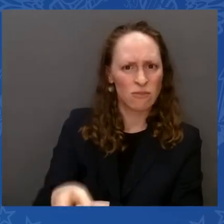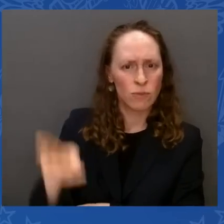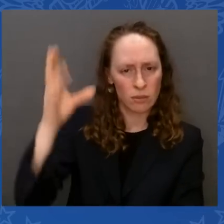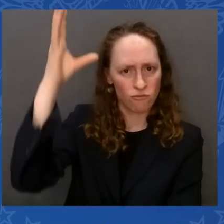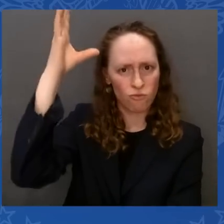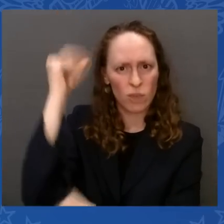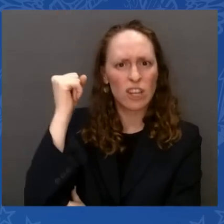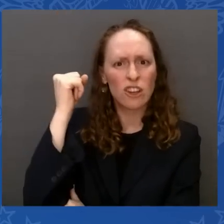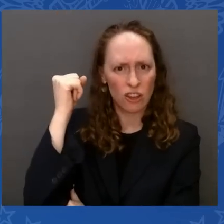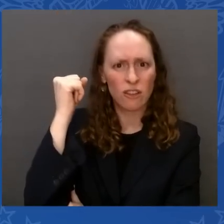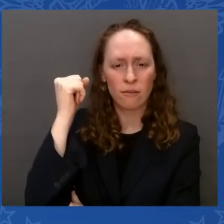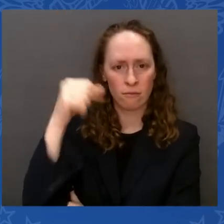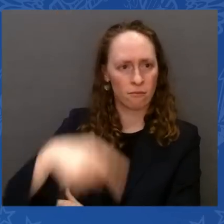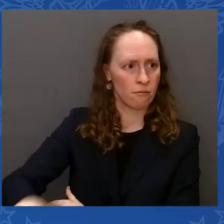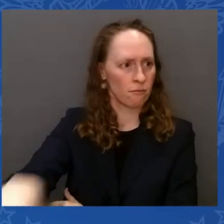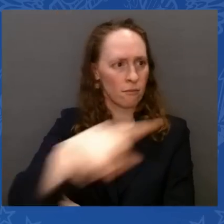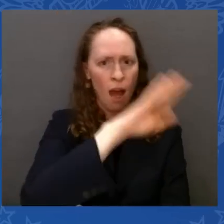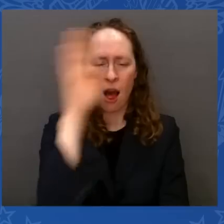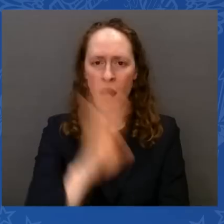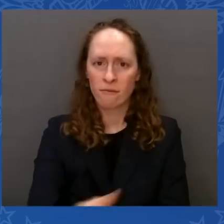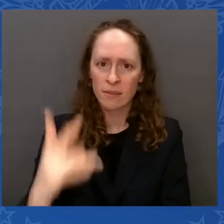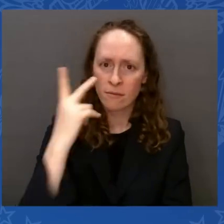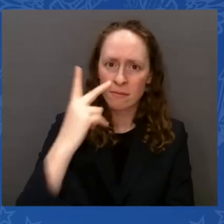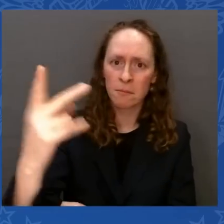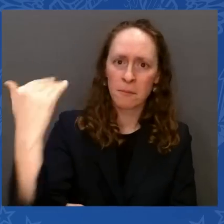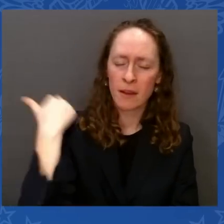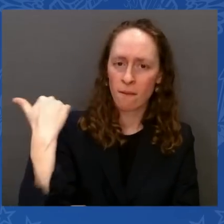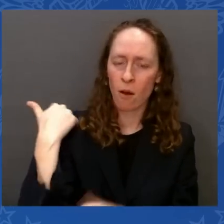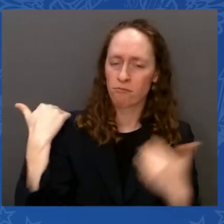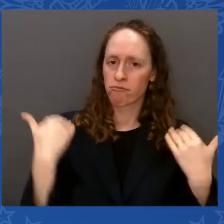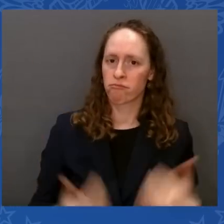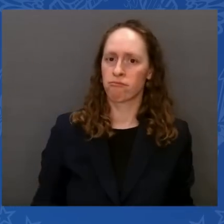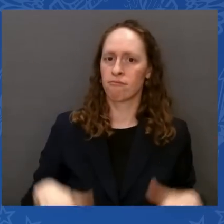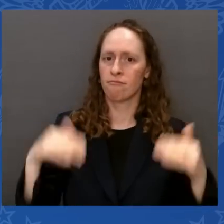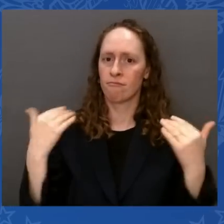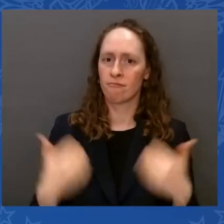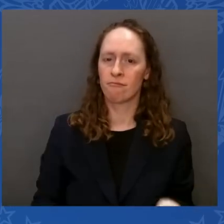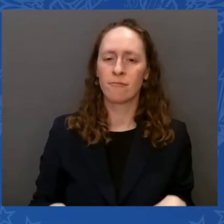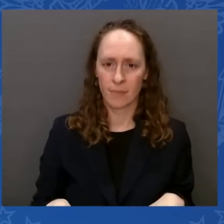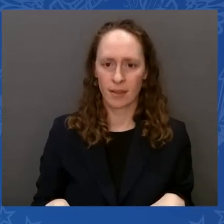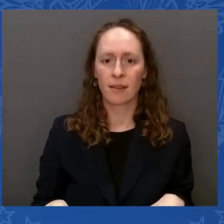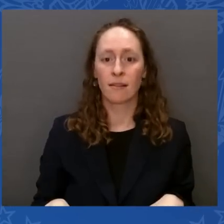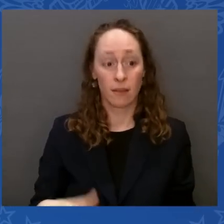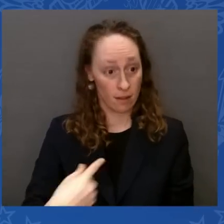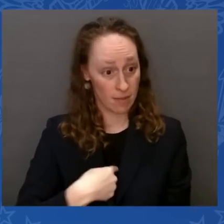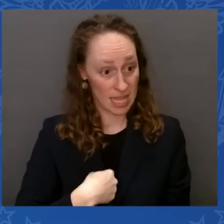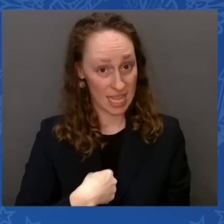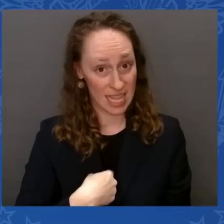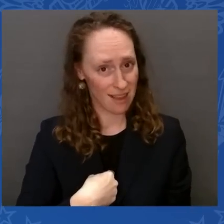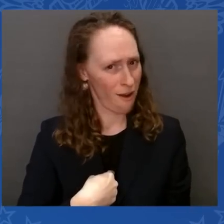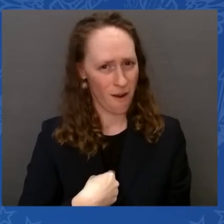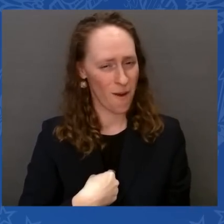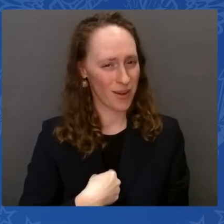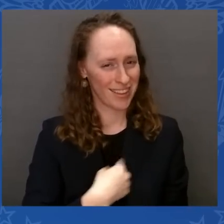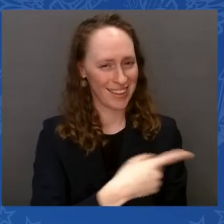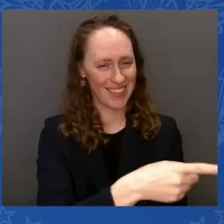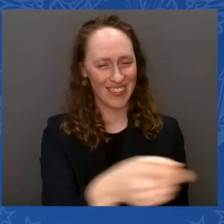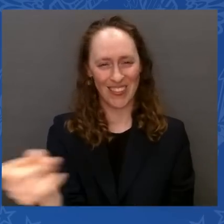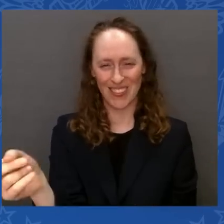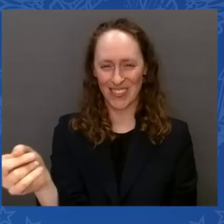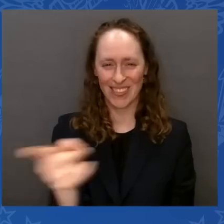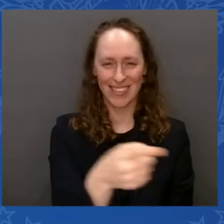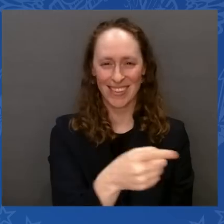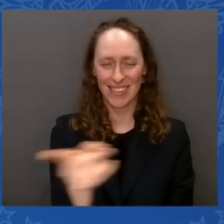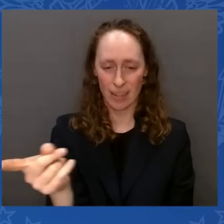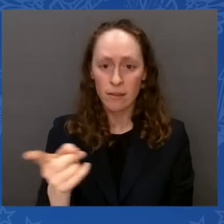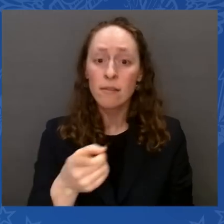Not just you created it, but you — you created it. You did it. The unemployment rate of 3.4 percent, as I said, is a 50-year low.